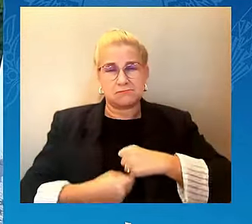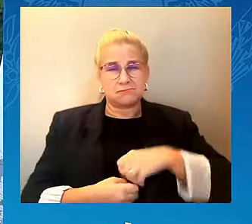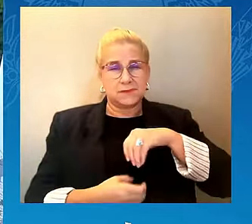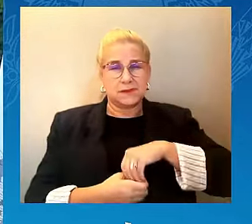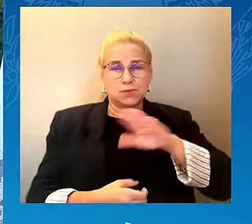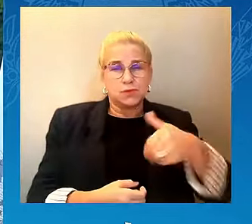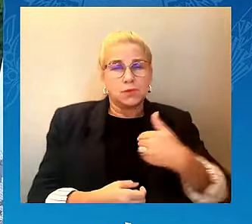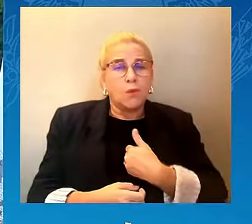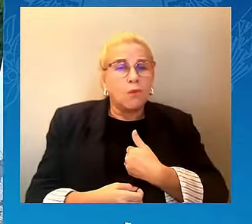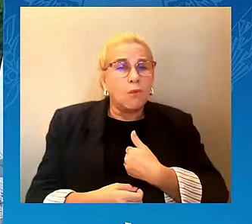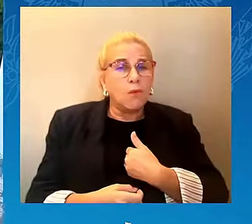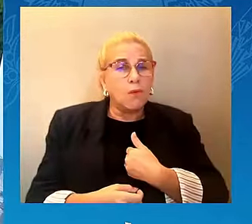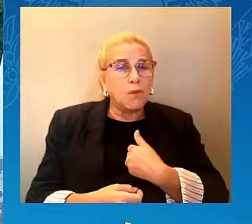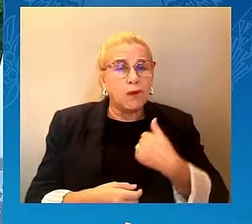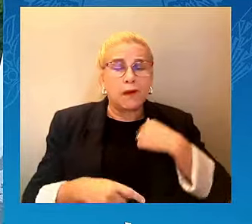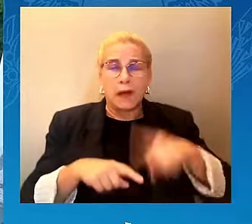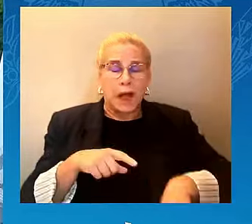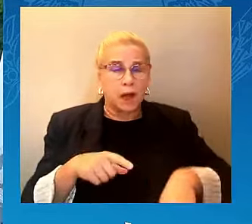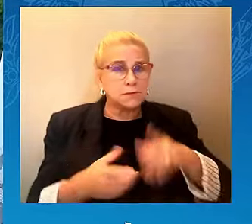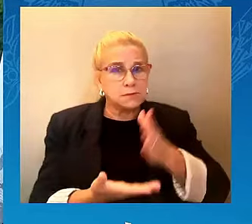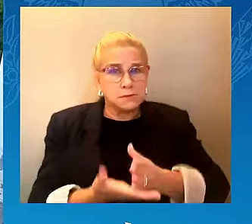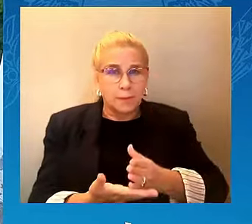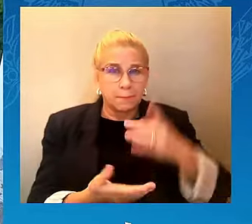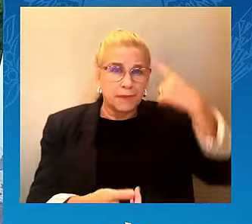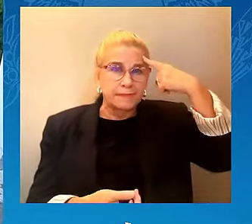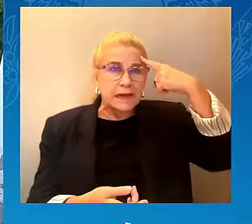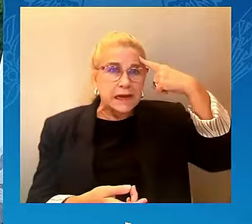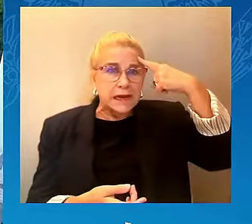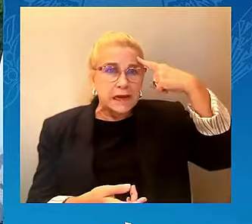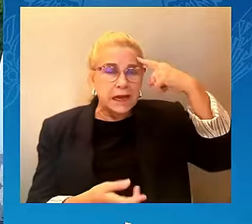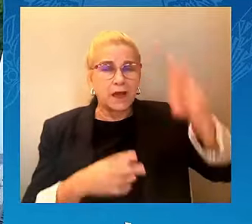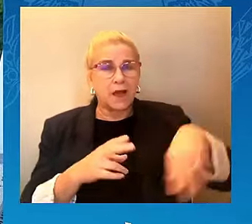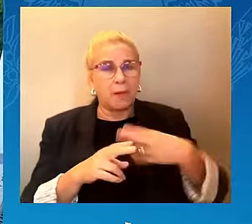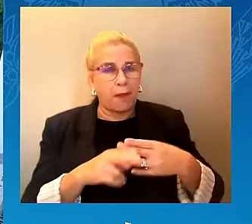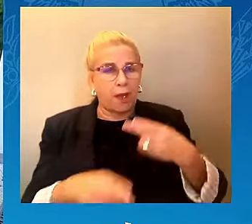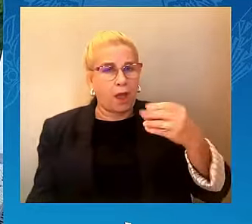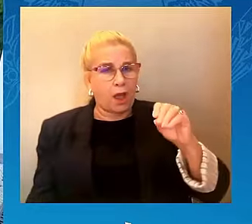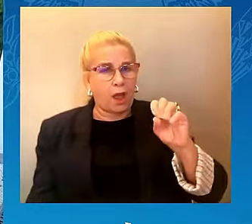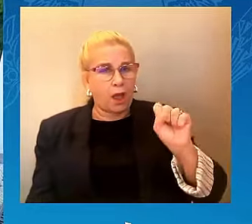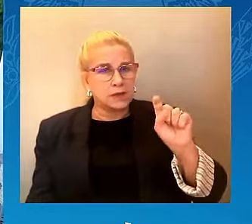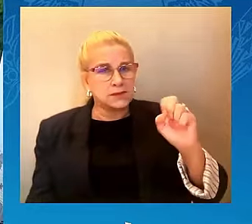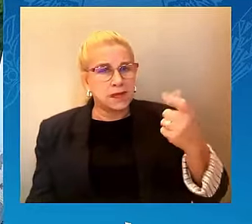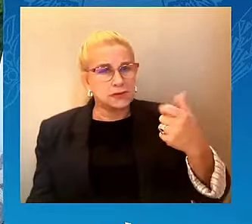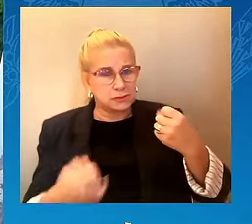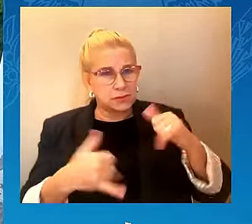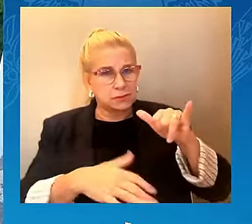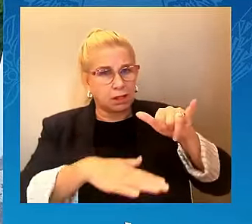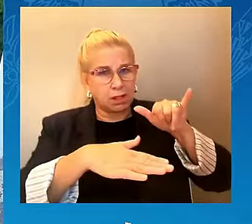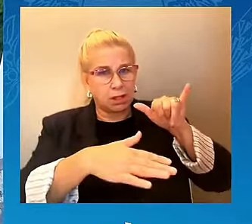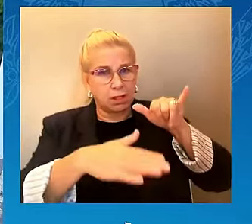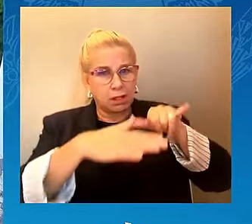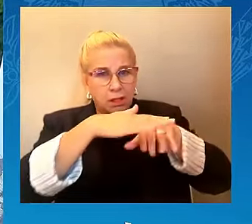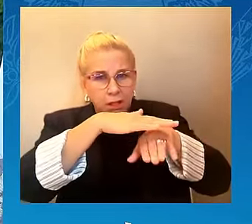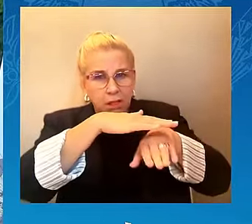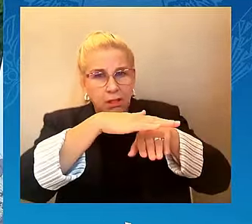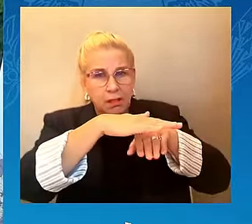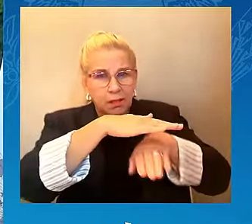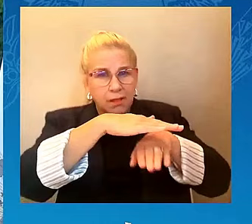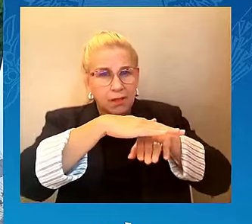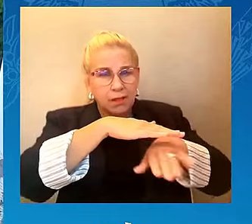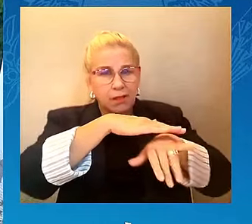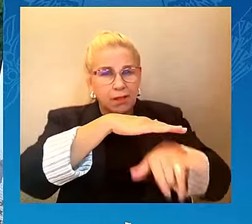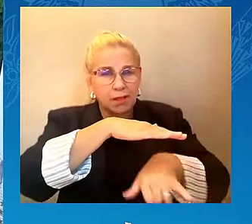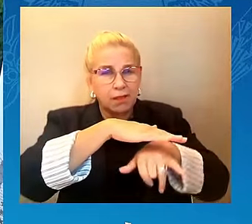Earlier today, attended AJC's national October 7th memorial commemoration at 6th and I,